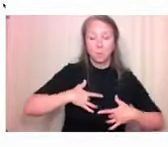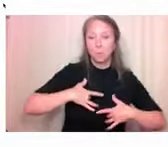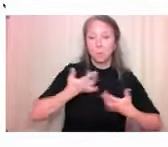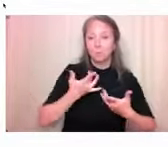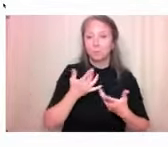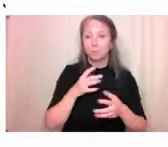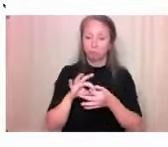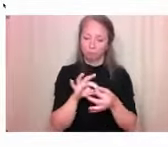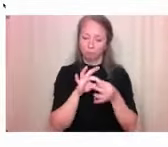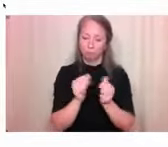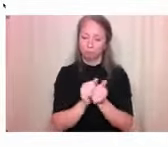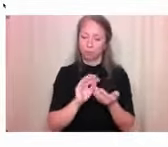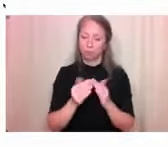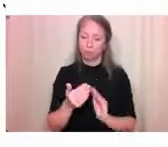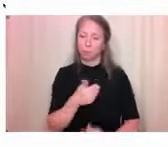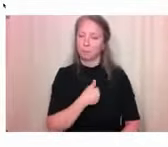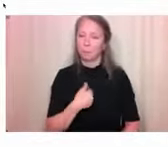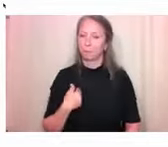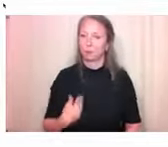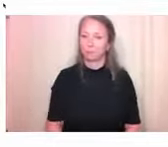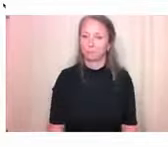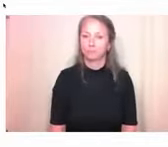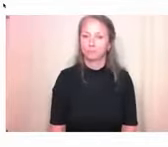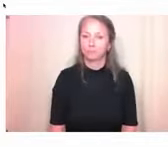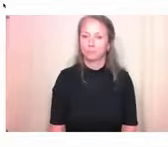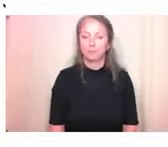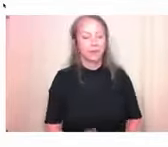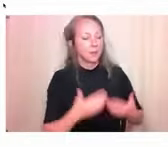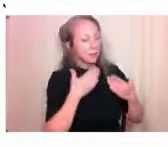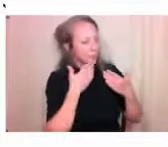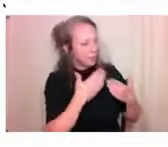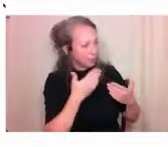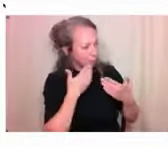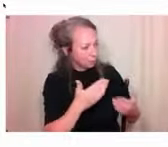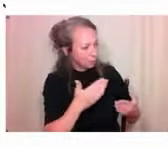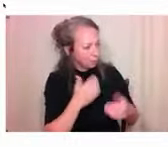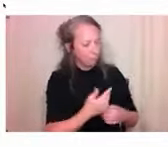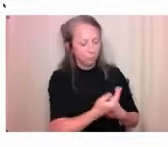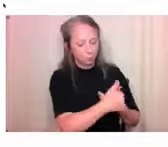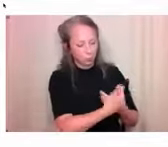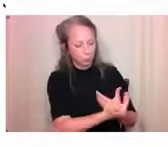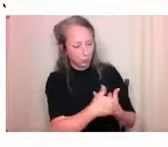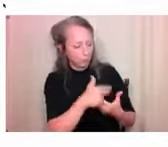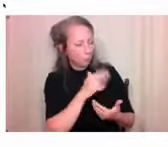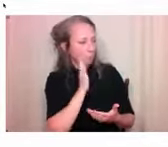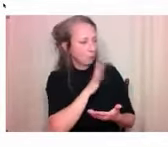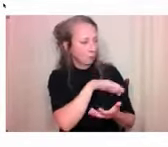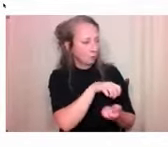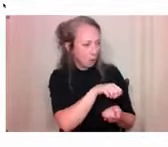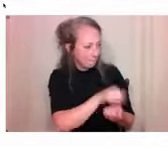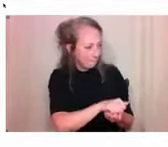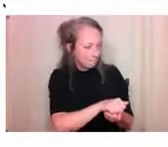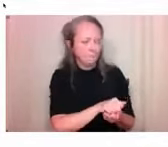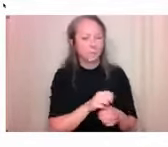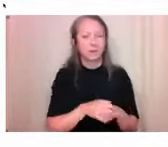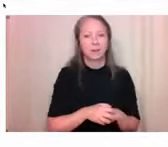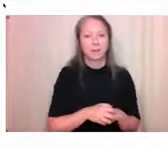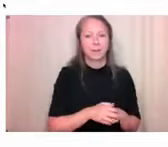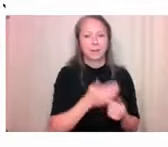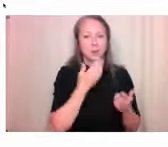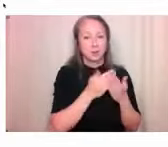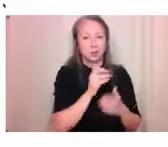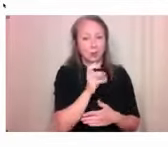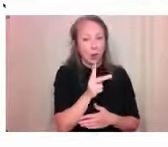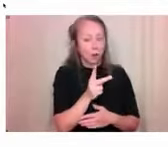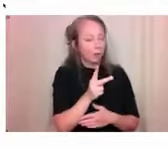Excellent. Well, thanks so much for, for joining. We'll wrap things up for today and best of luck. Good to both of you individually and collectively and